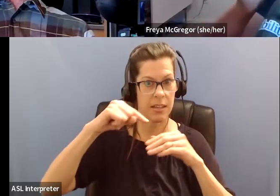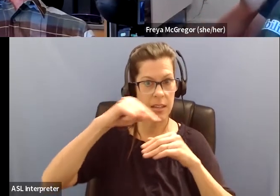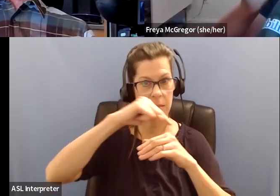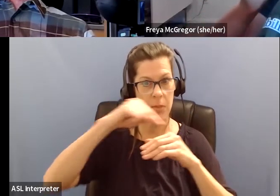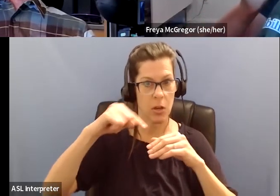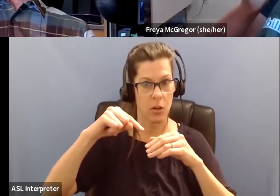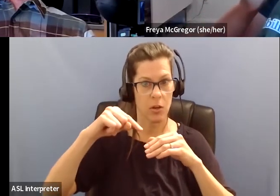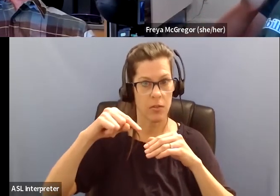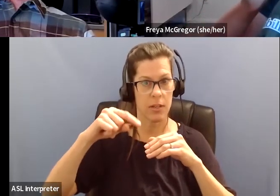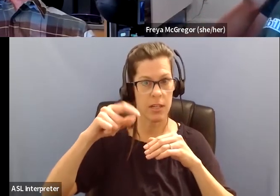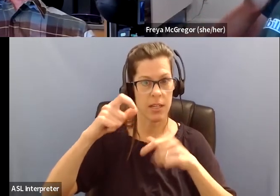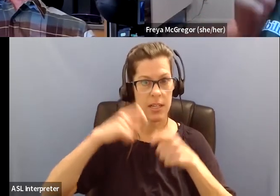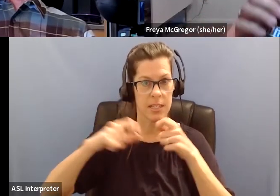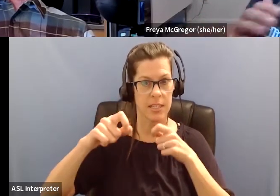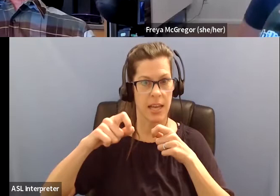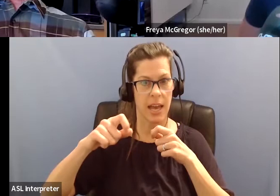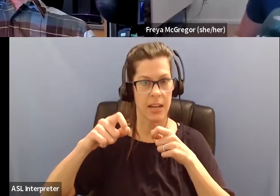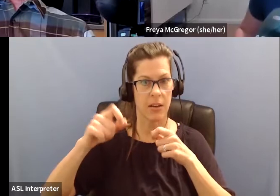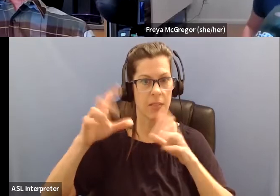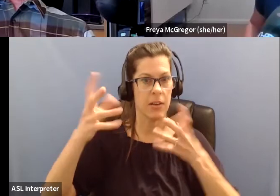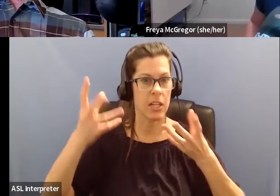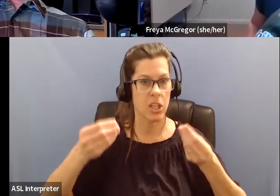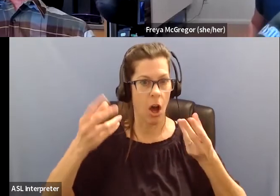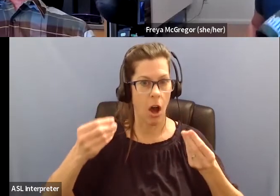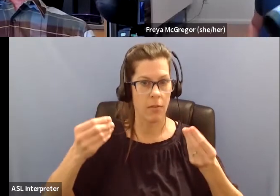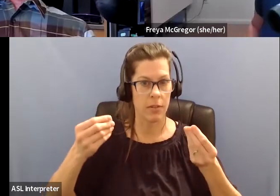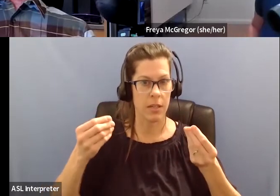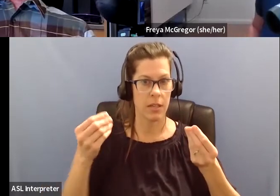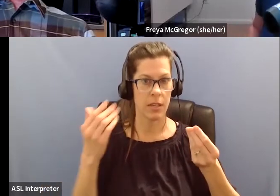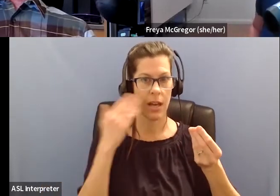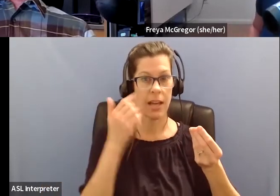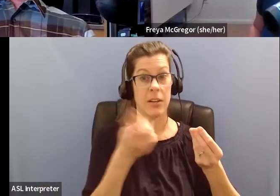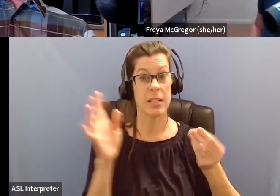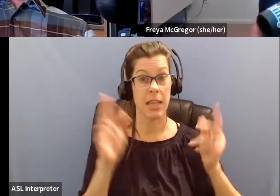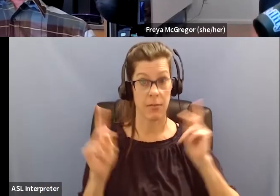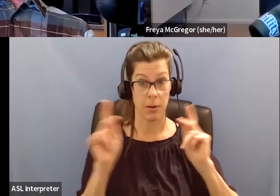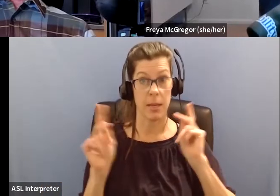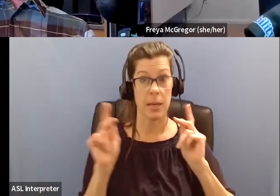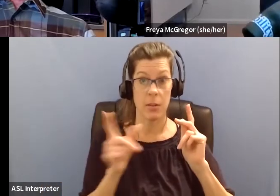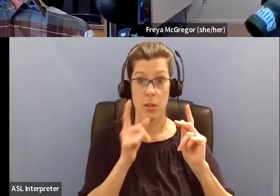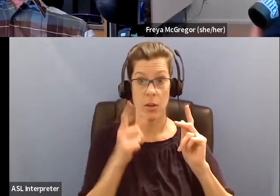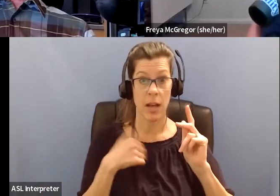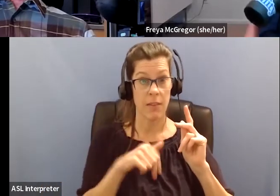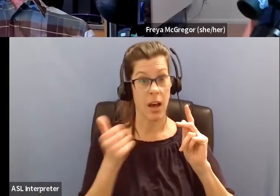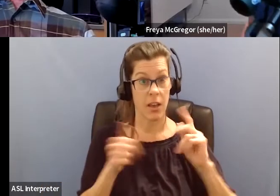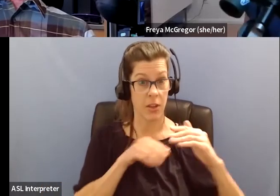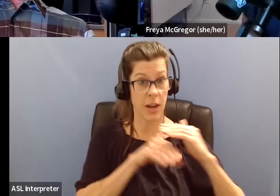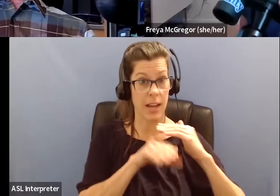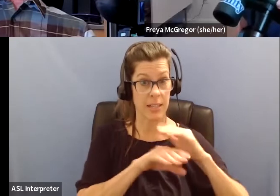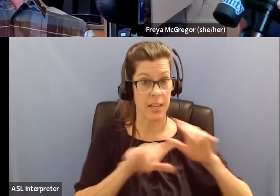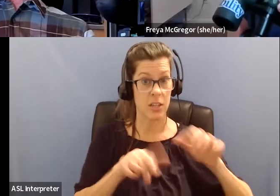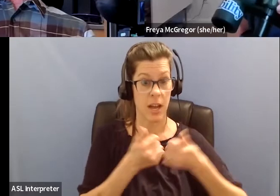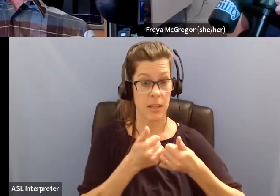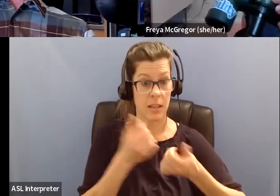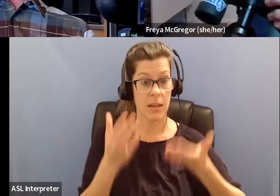rather than do a little, tiny, soft thing. And I know a few different folks with different access challenges who might find